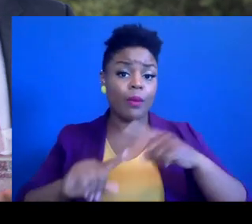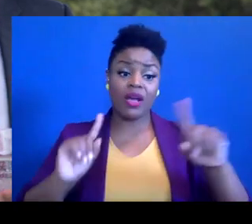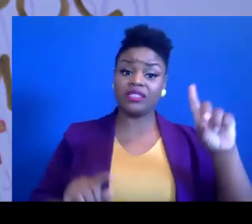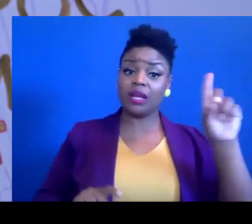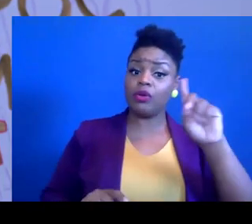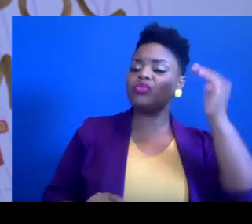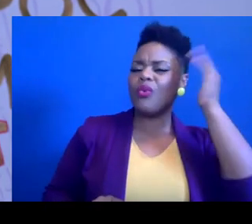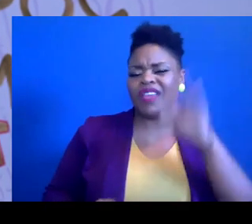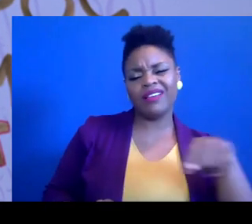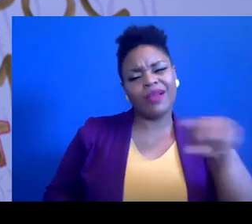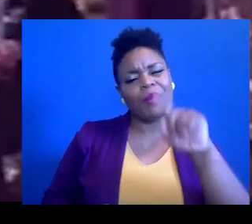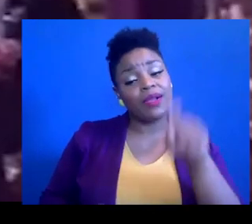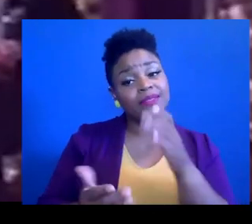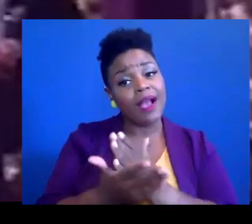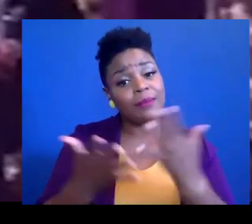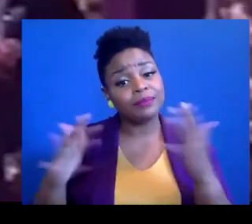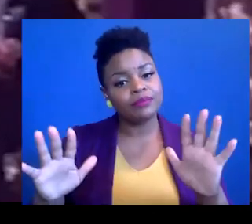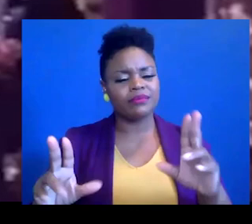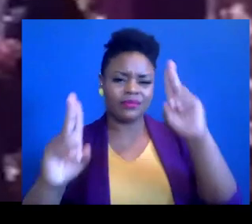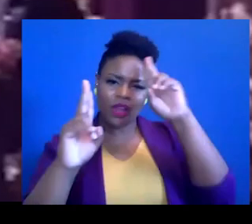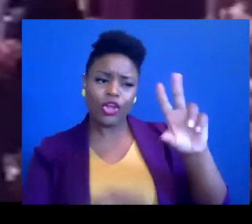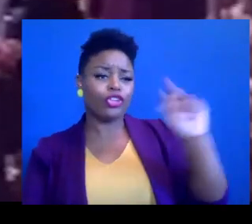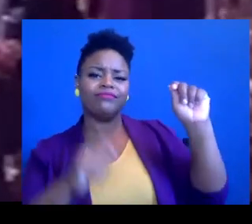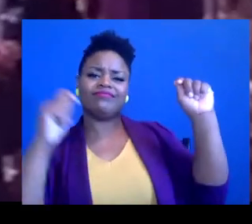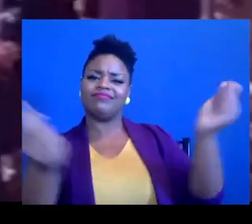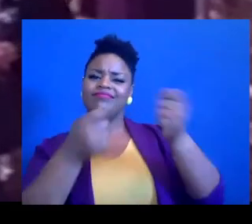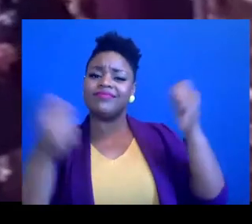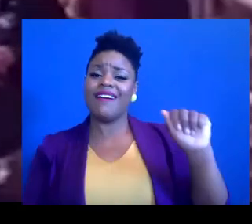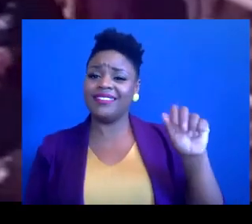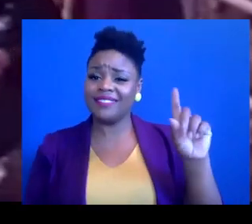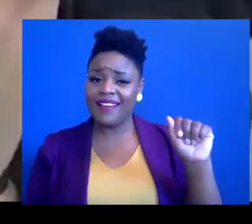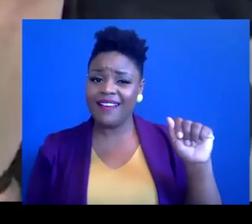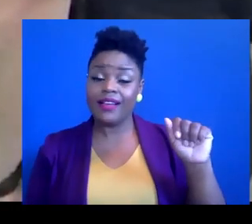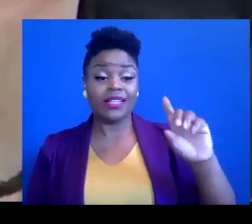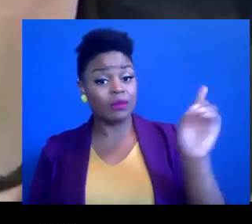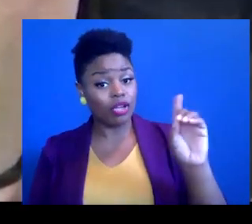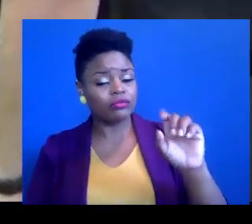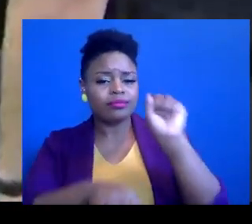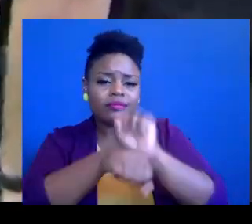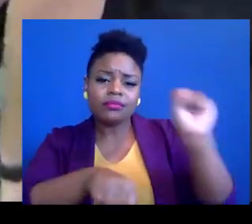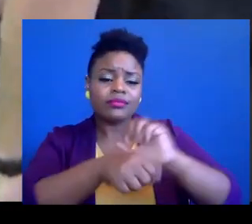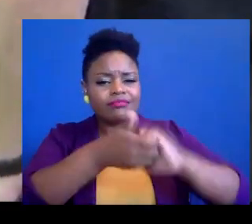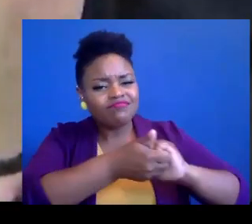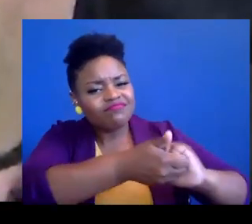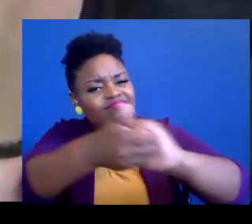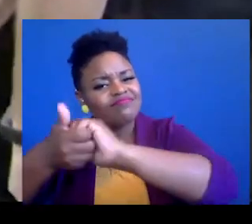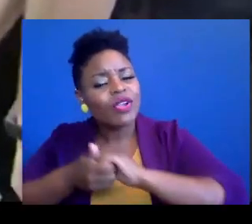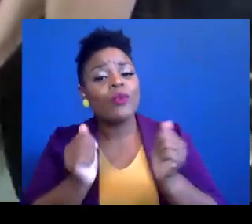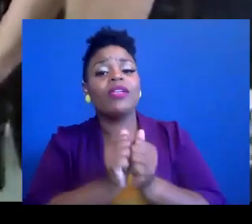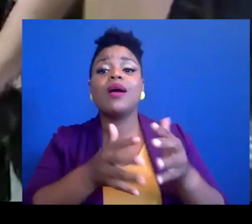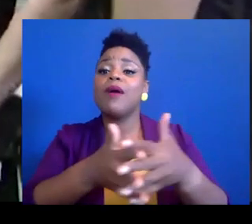know that this must stop. In honor of the 30th anniversary of the ADA, Democrats work in solidarity